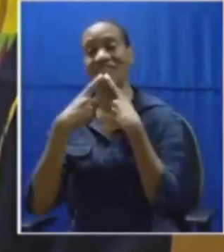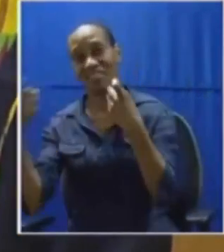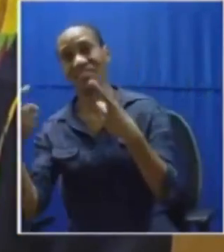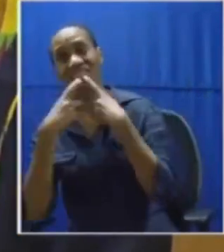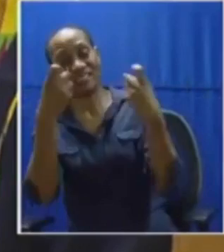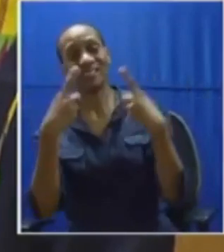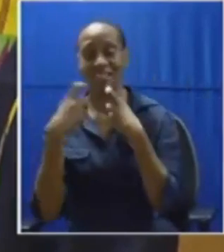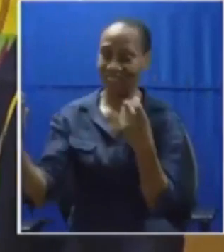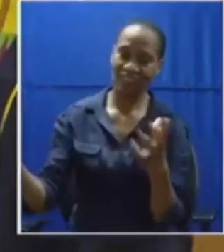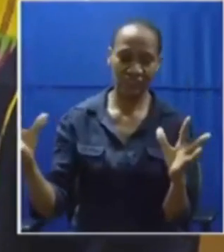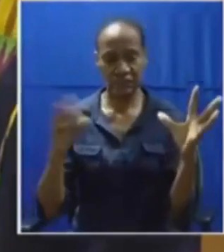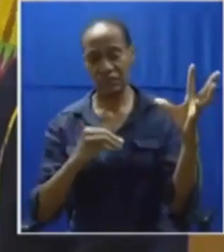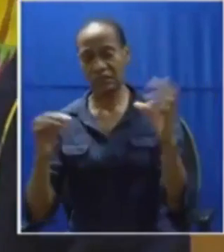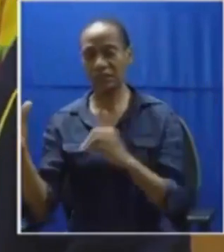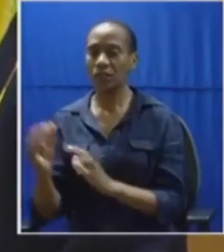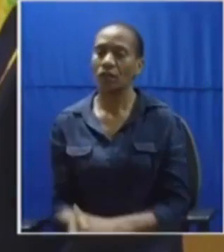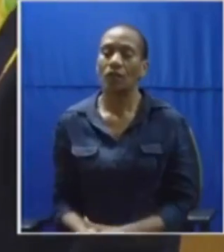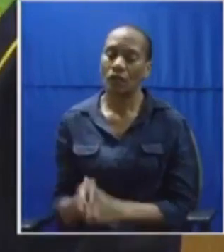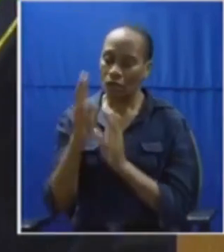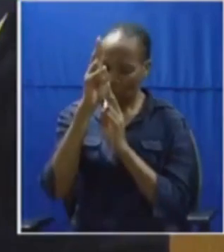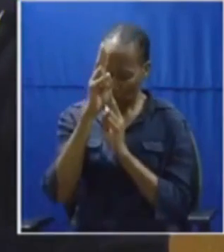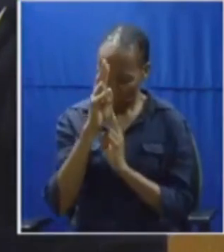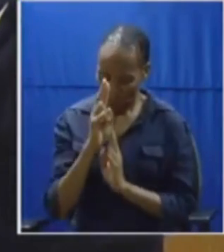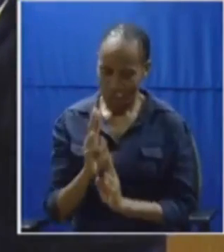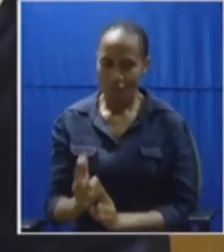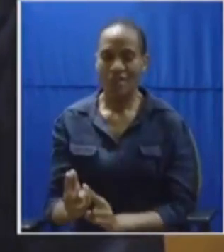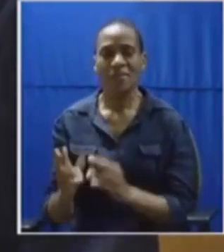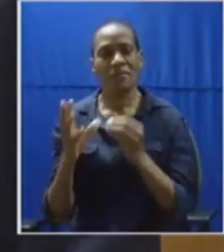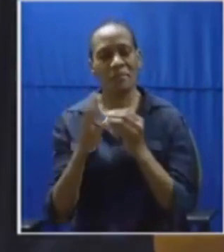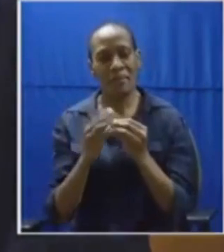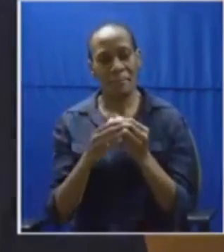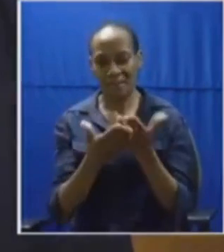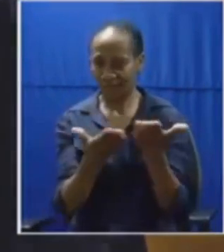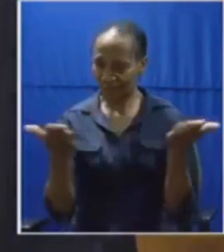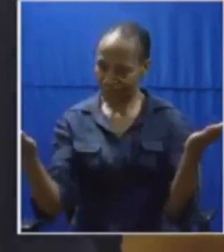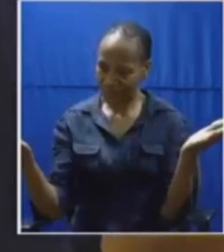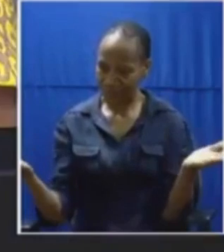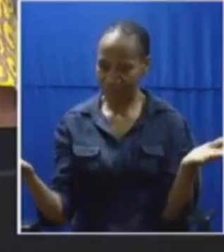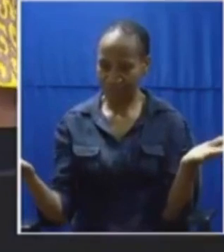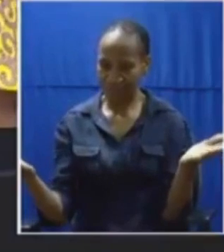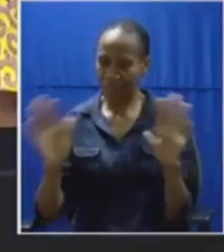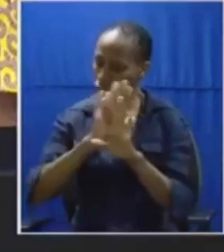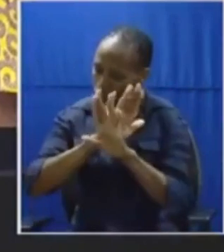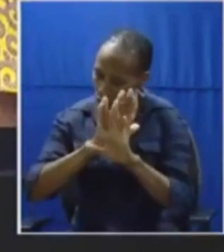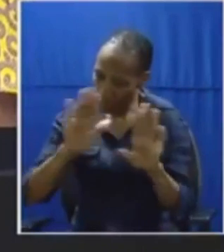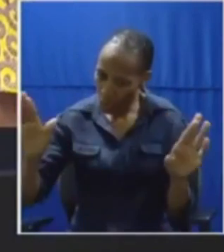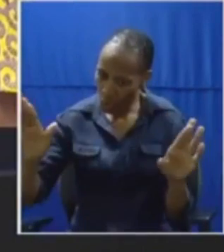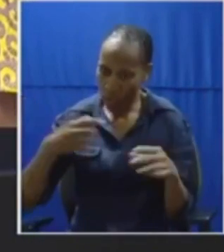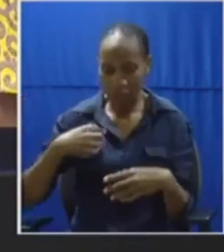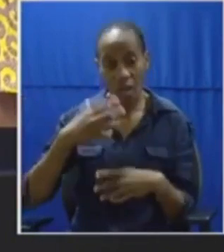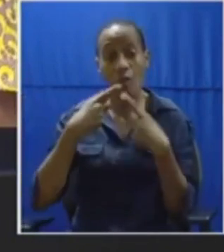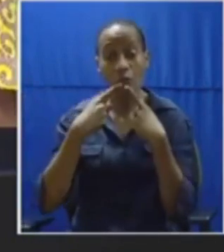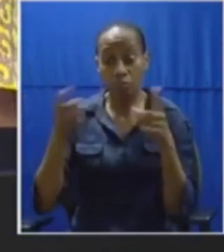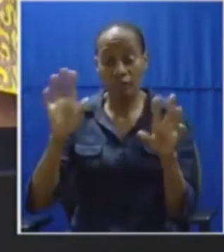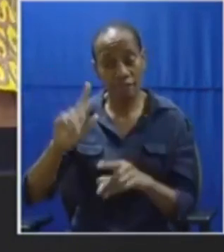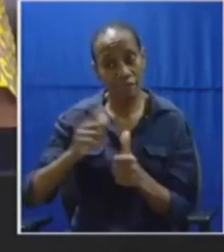you. Honourable Members. No, no, no, no, no, no. Honourable Members. No, I have to rule on this